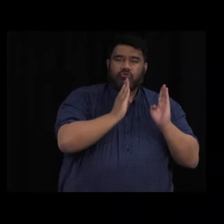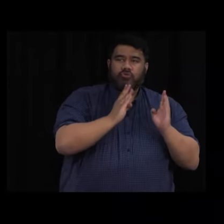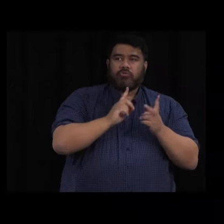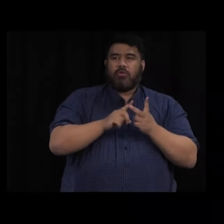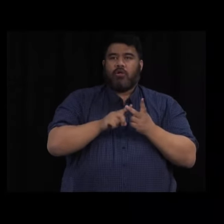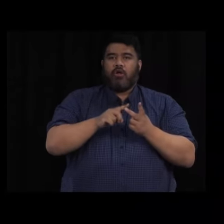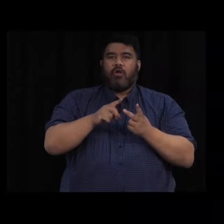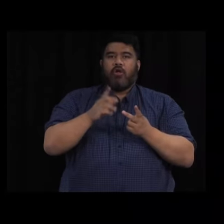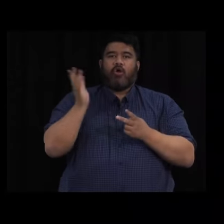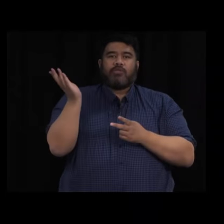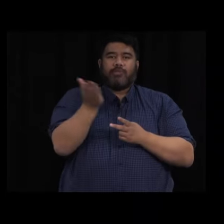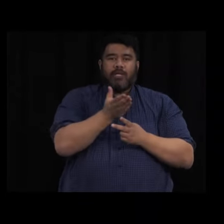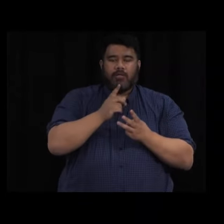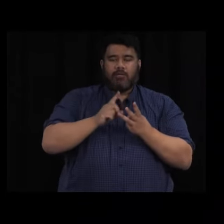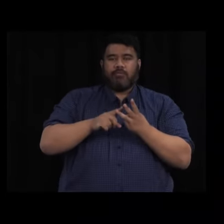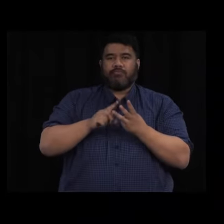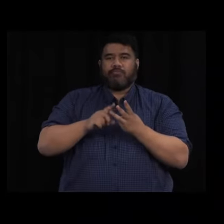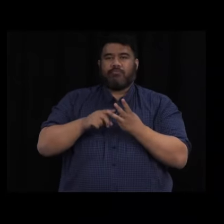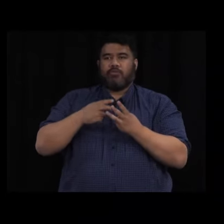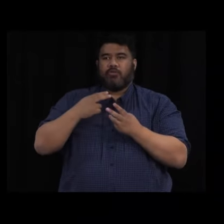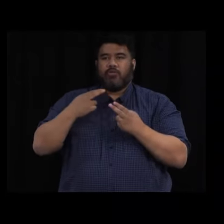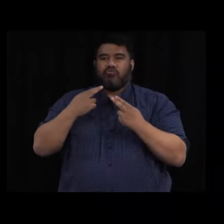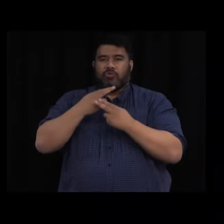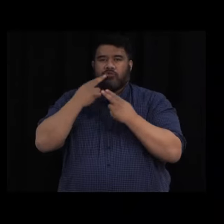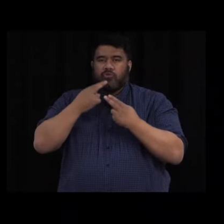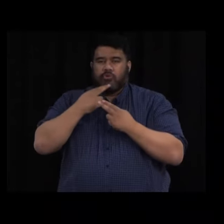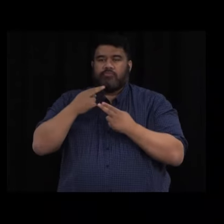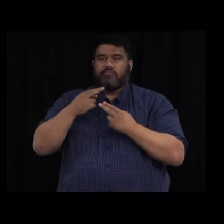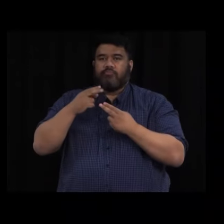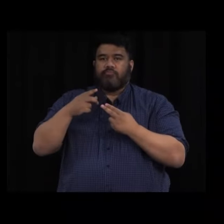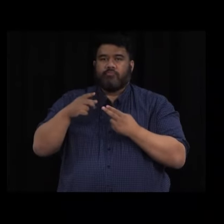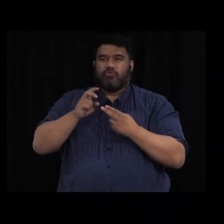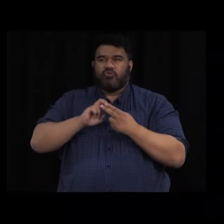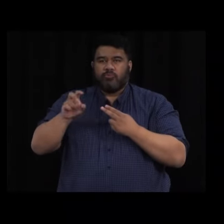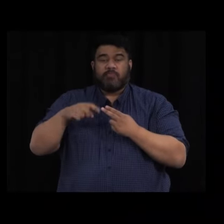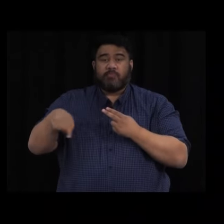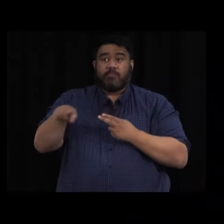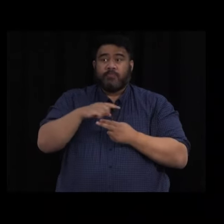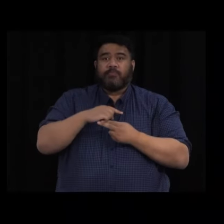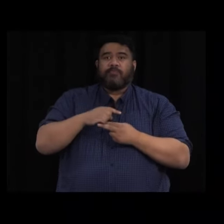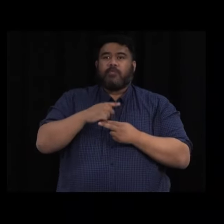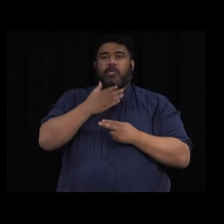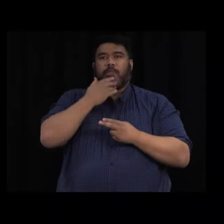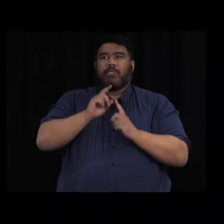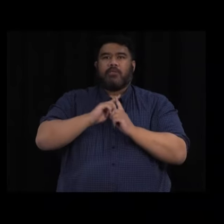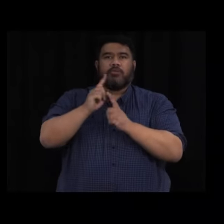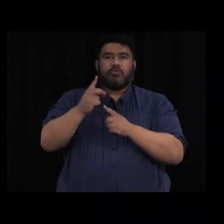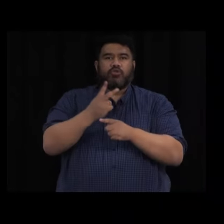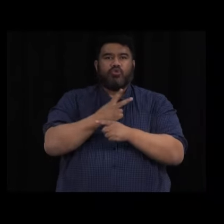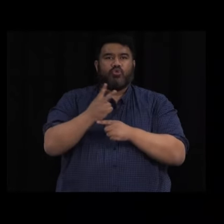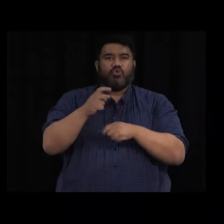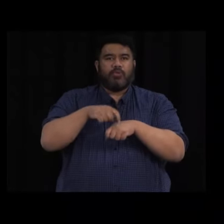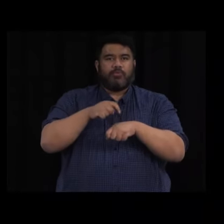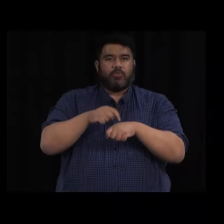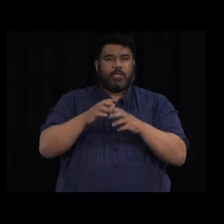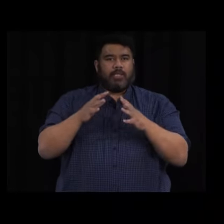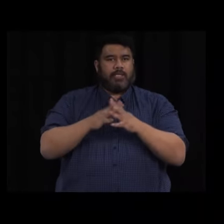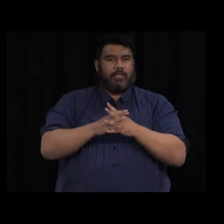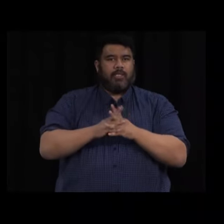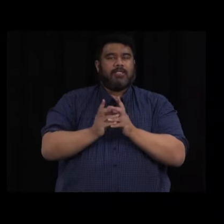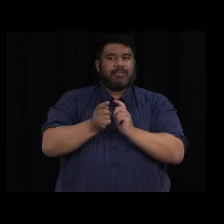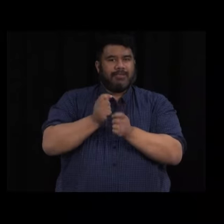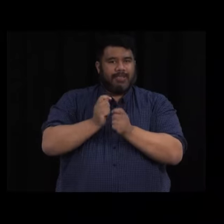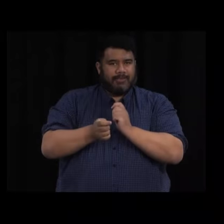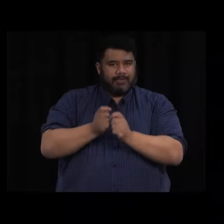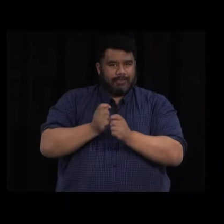to get two tests at least five days apart over the next couple of weeks, whether they have symptoms or not. This is just part of our